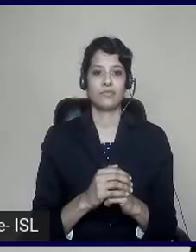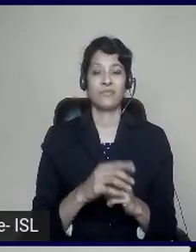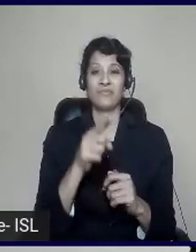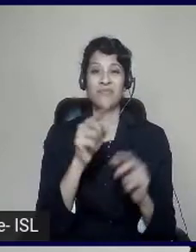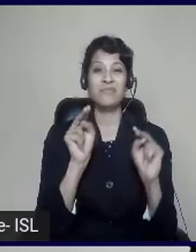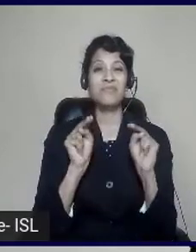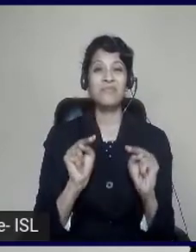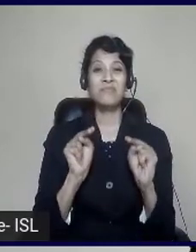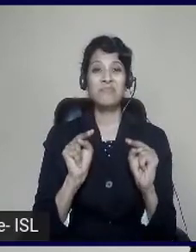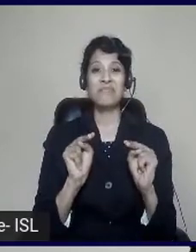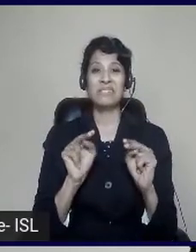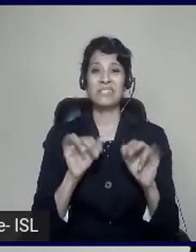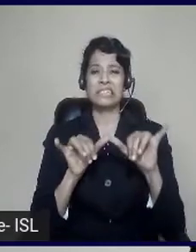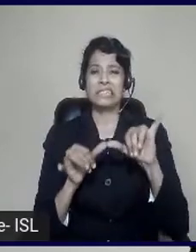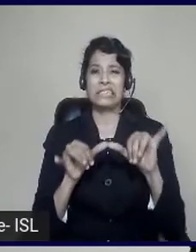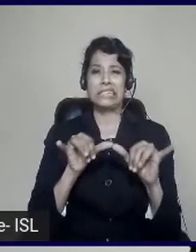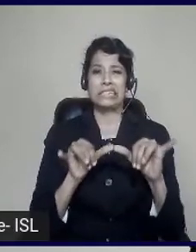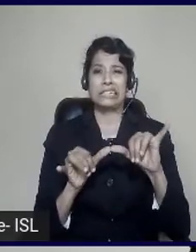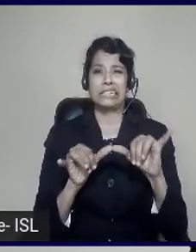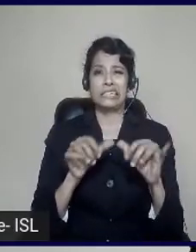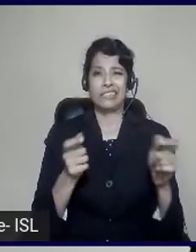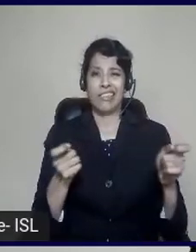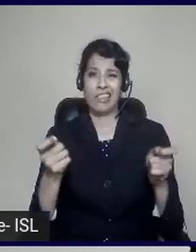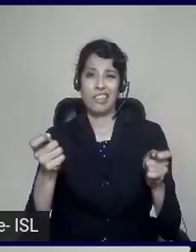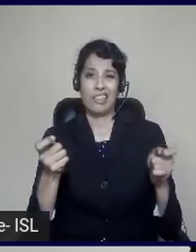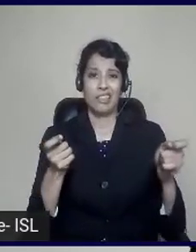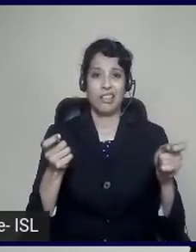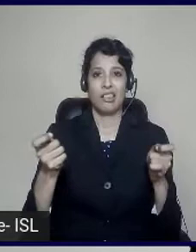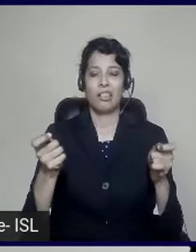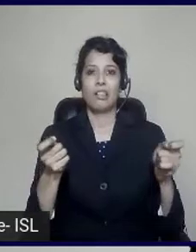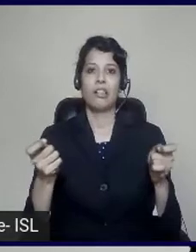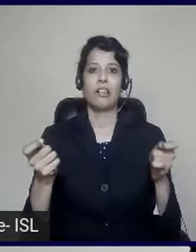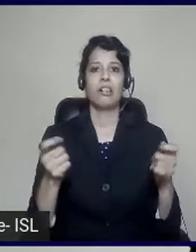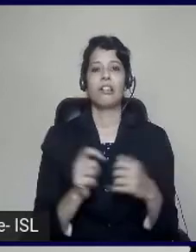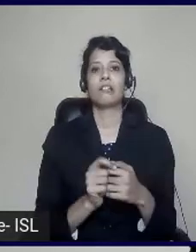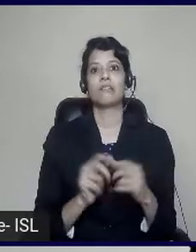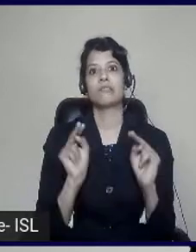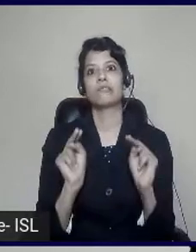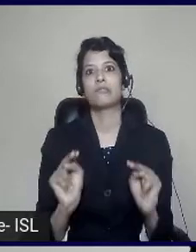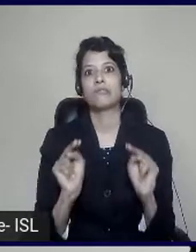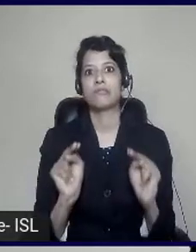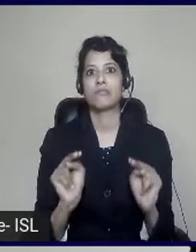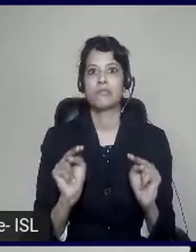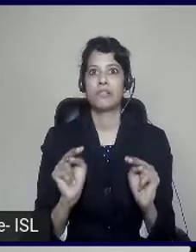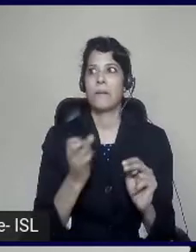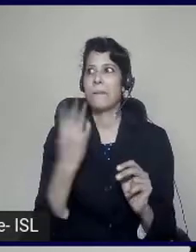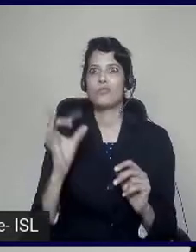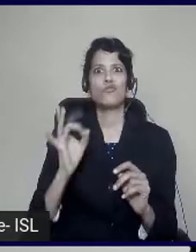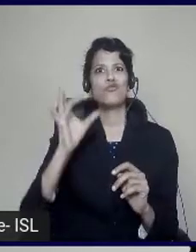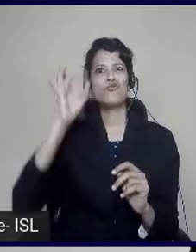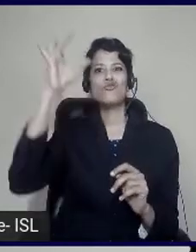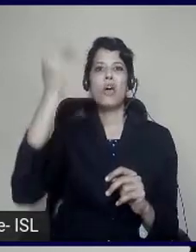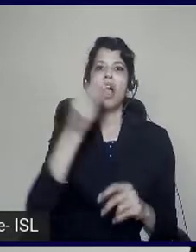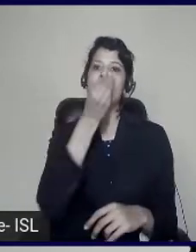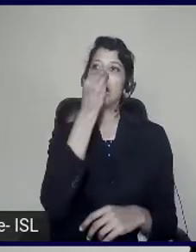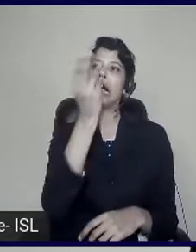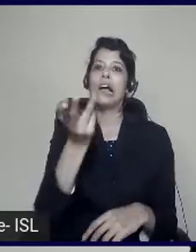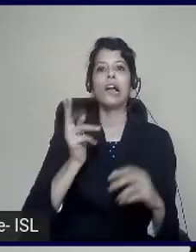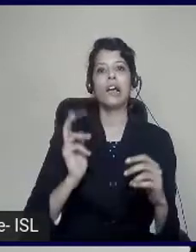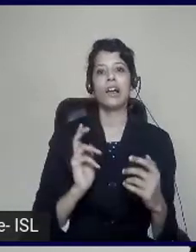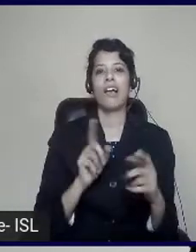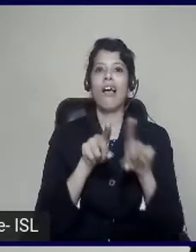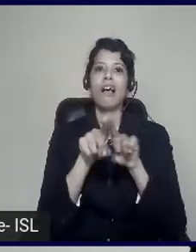lot of adjustment in my life to be able to do certain things that other taller people could do. For example,